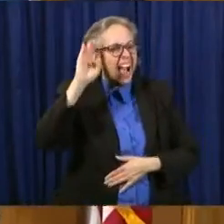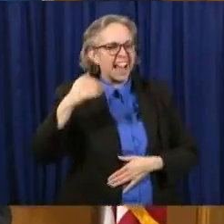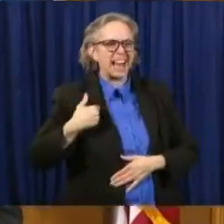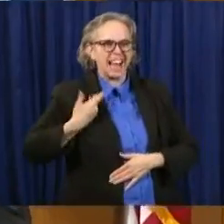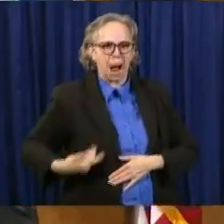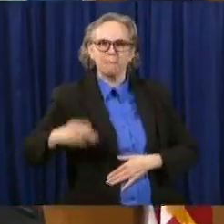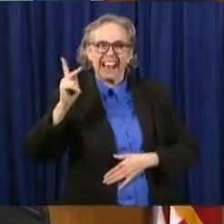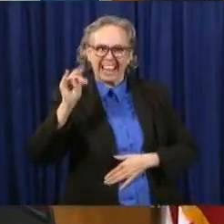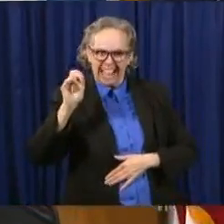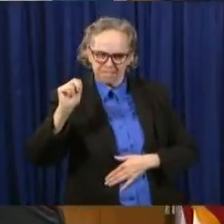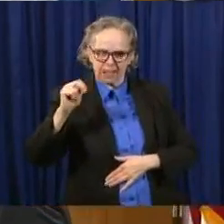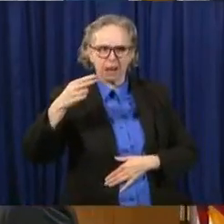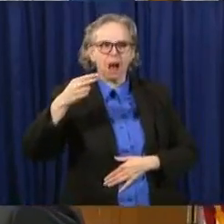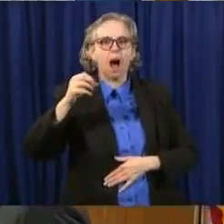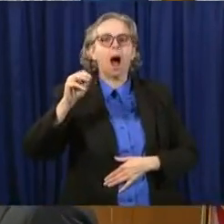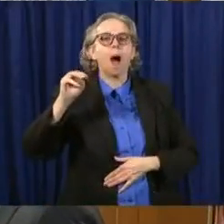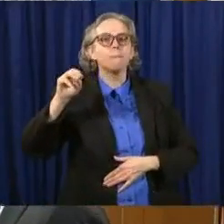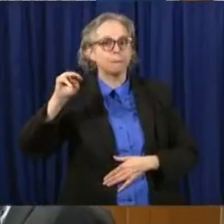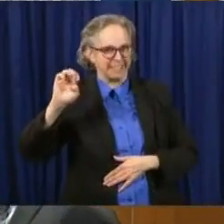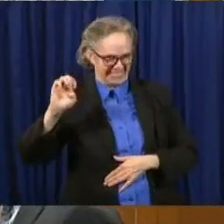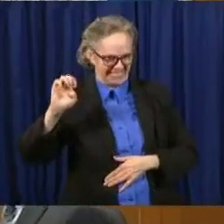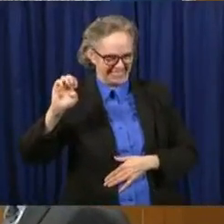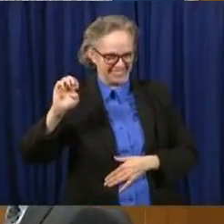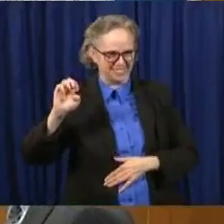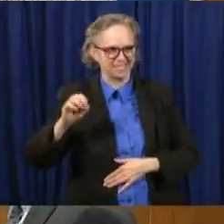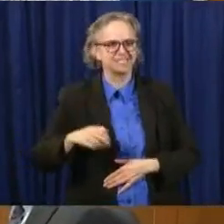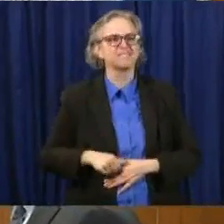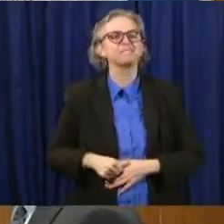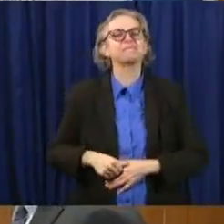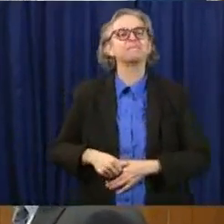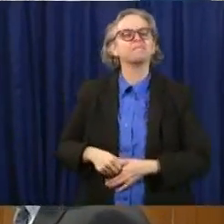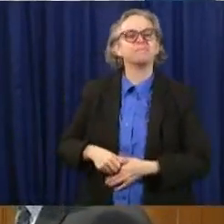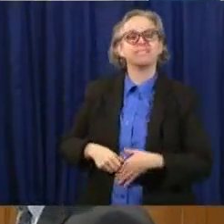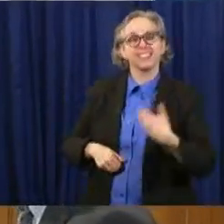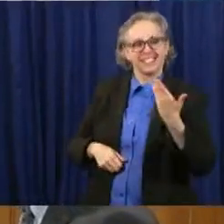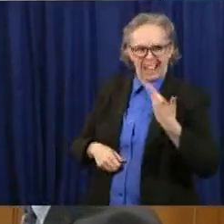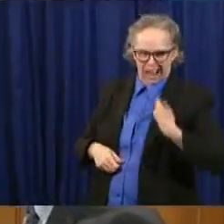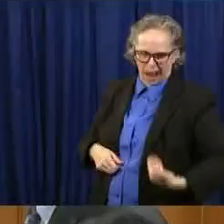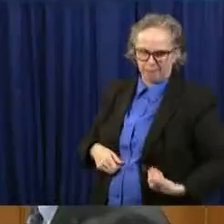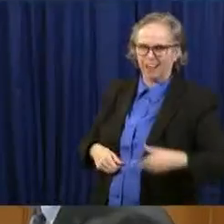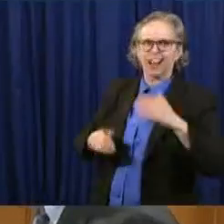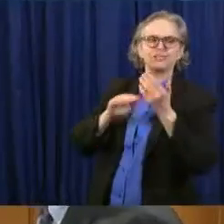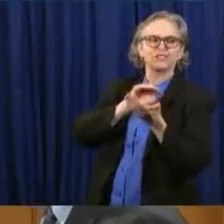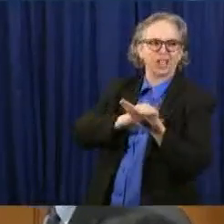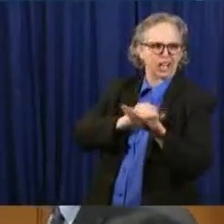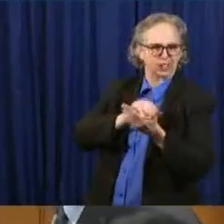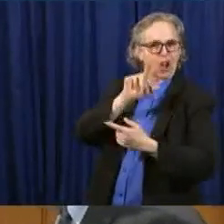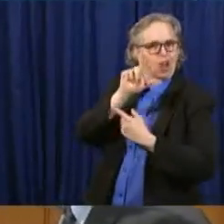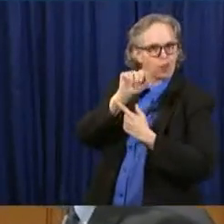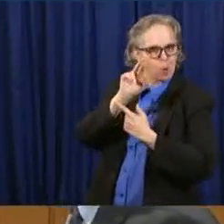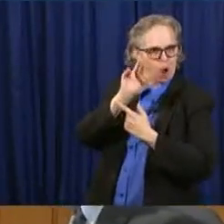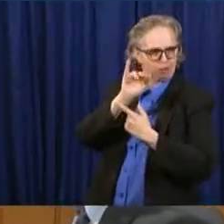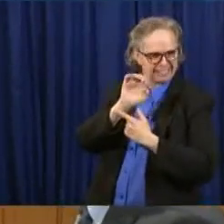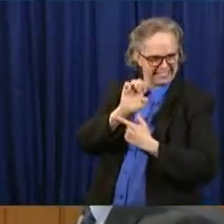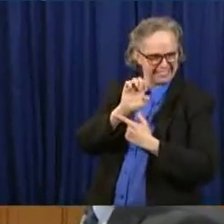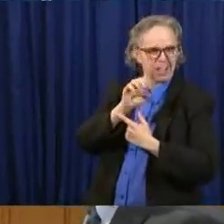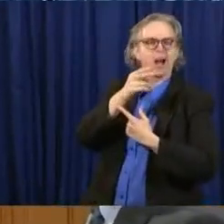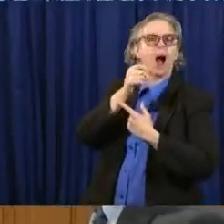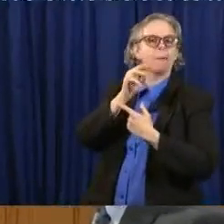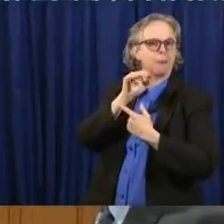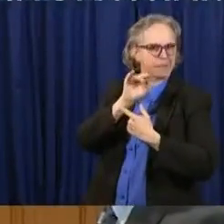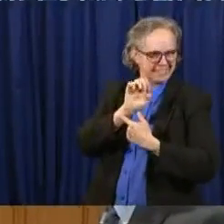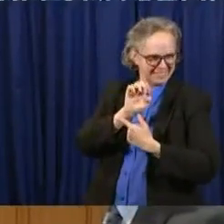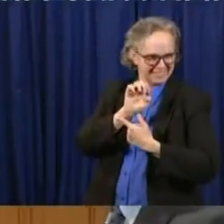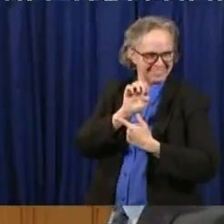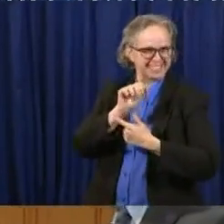principal research scientist at Battelle Memorial Institute. I'm Dr. Lori Hamama. I'm a family physician with Ohio Health, and